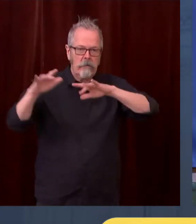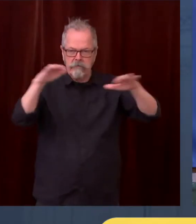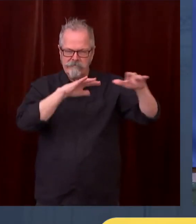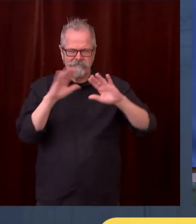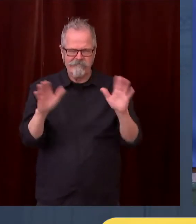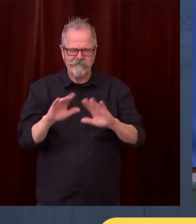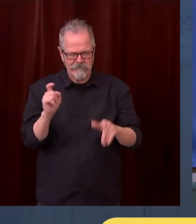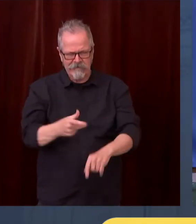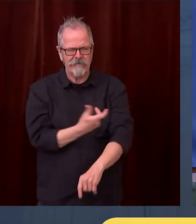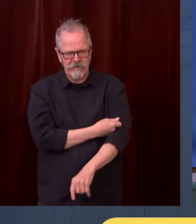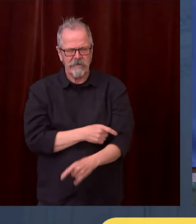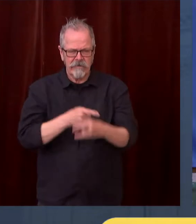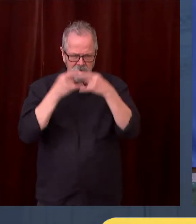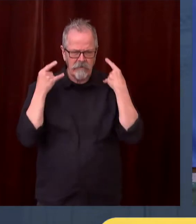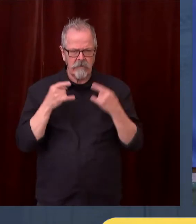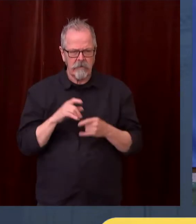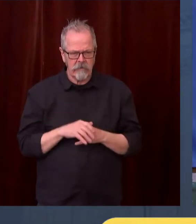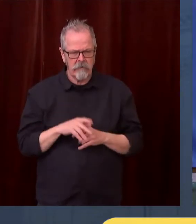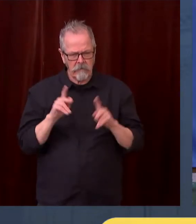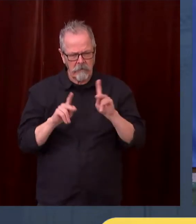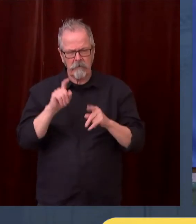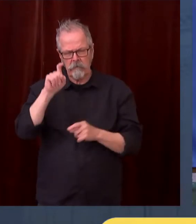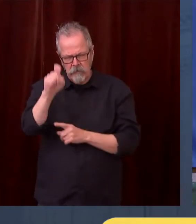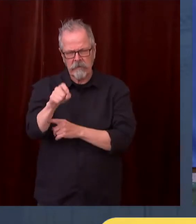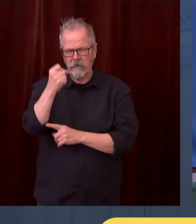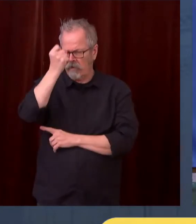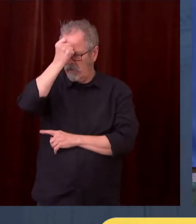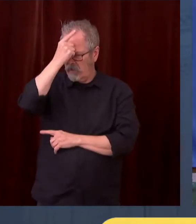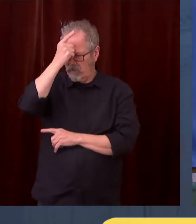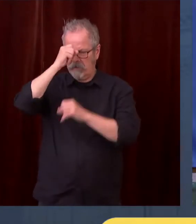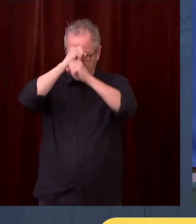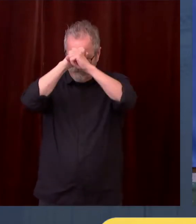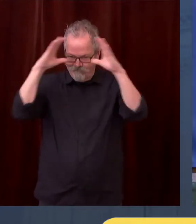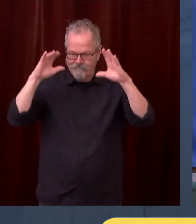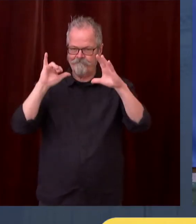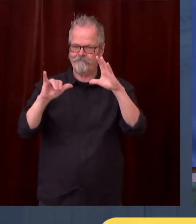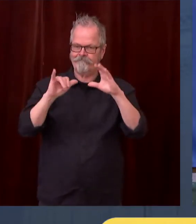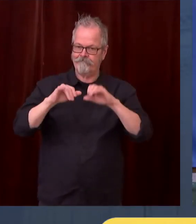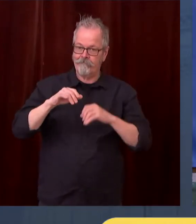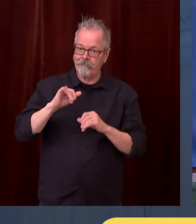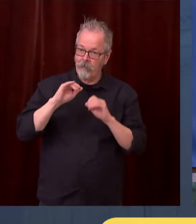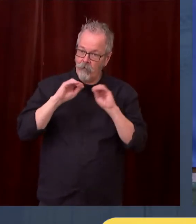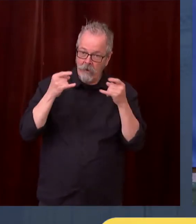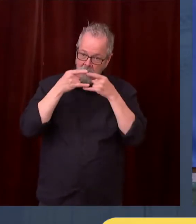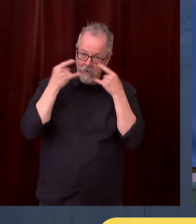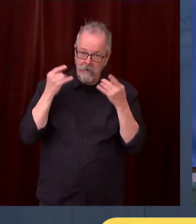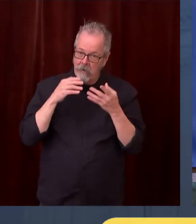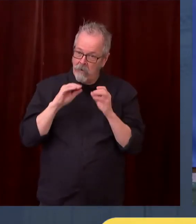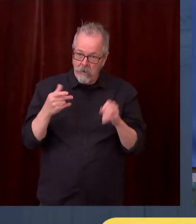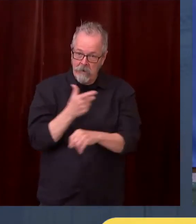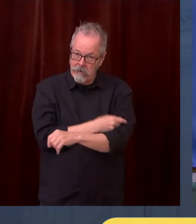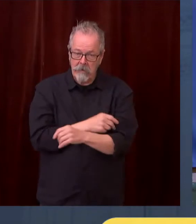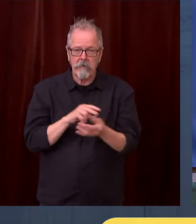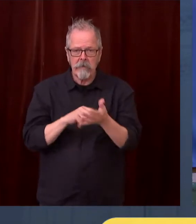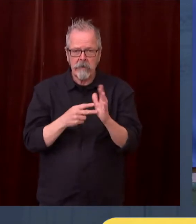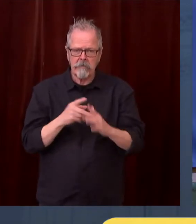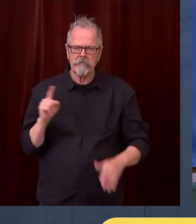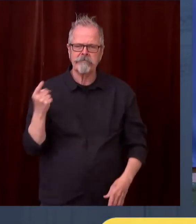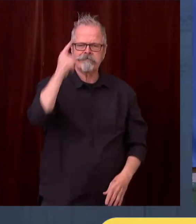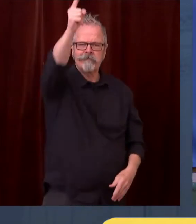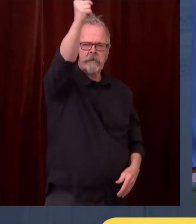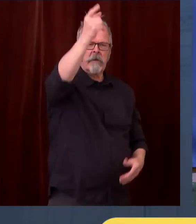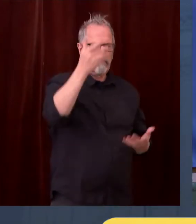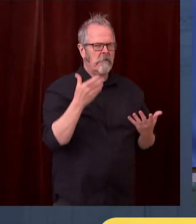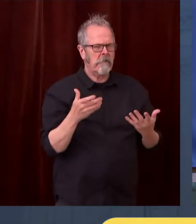to join this mission statement which, by the way, we know can be successful. Look at Yakima. Early